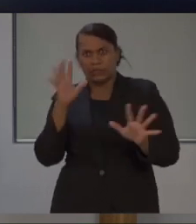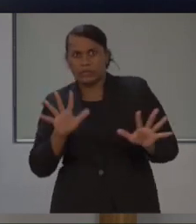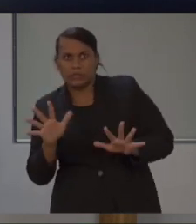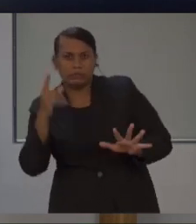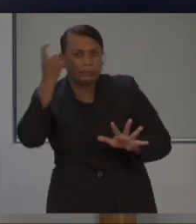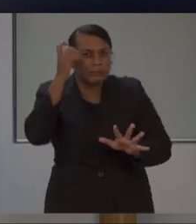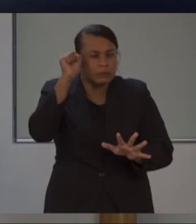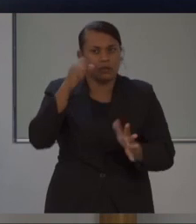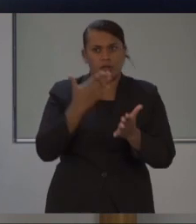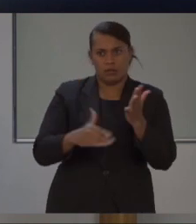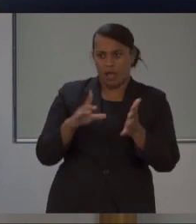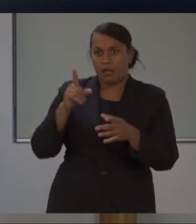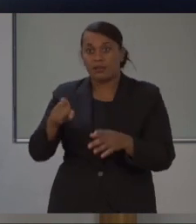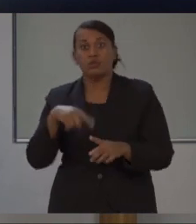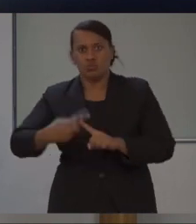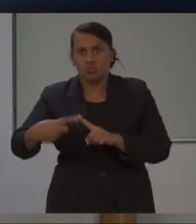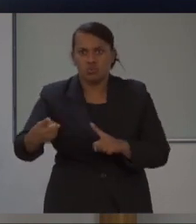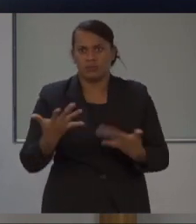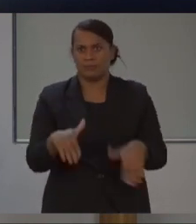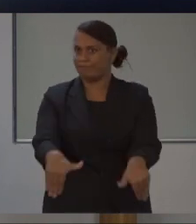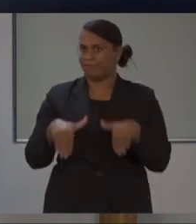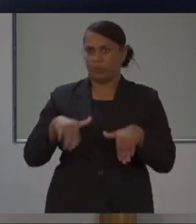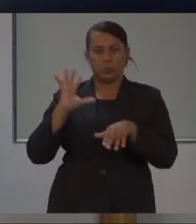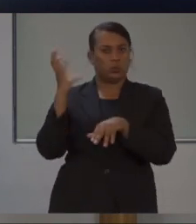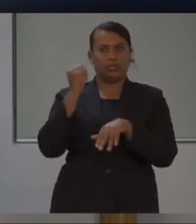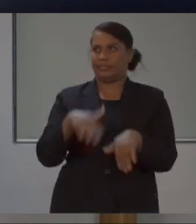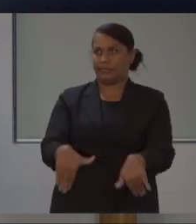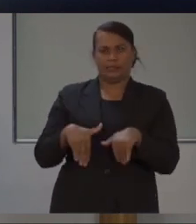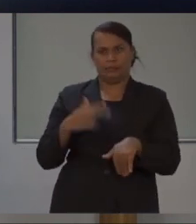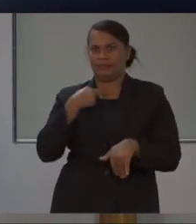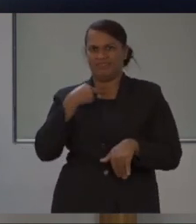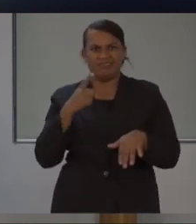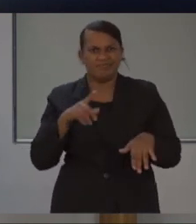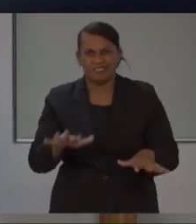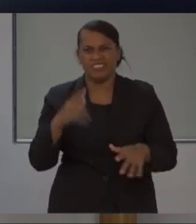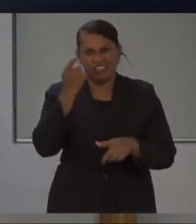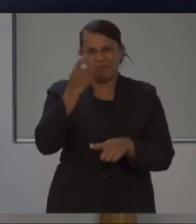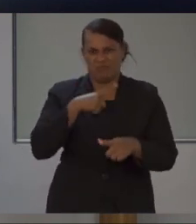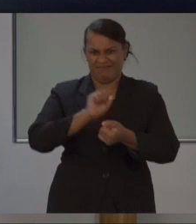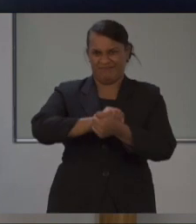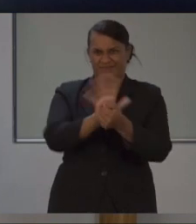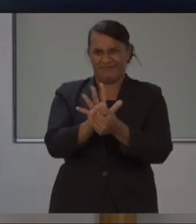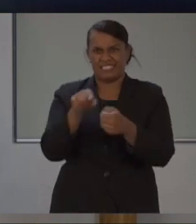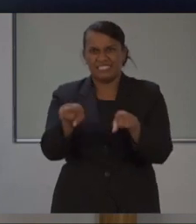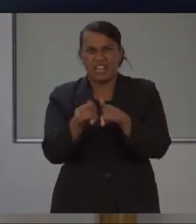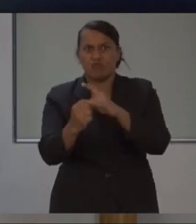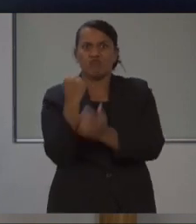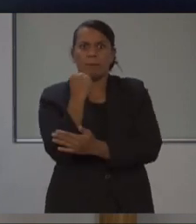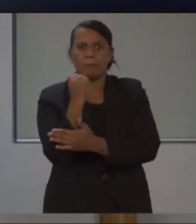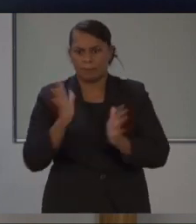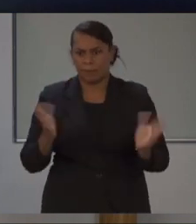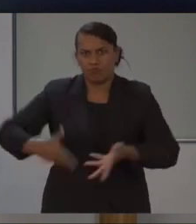Well, the stakes of this virus are far higher than the rugby match. They are life or death.